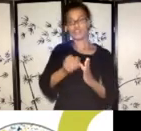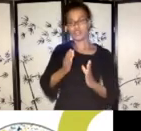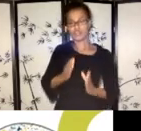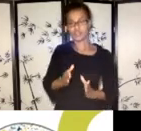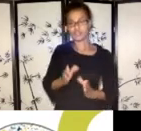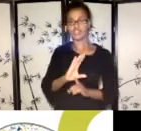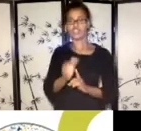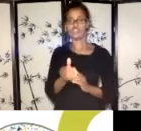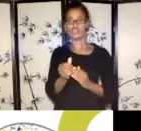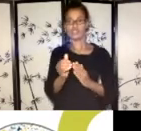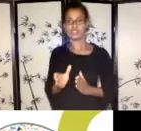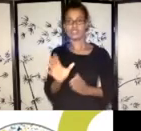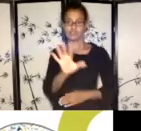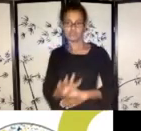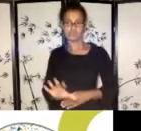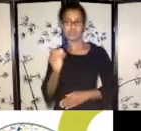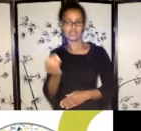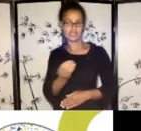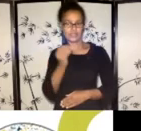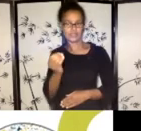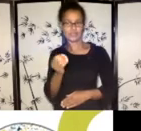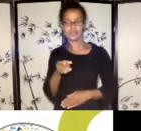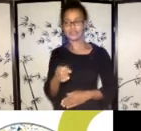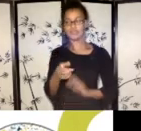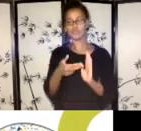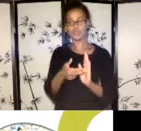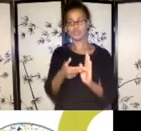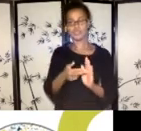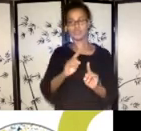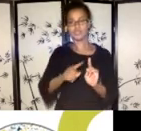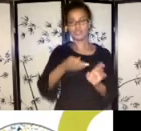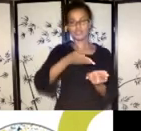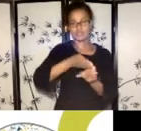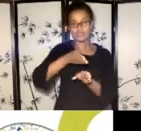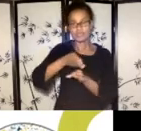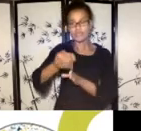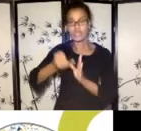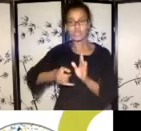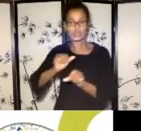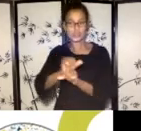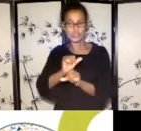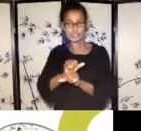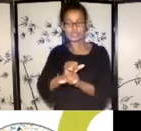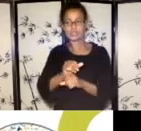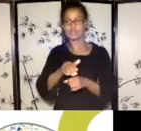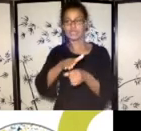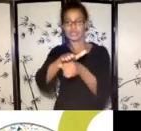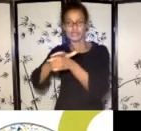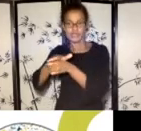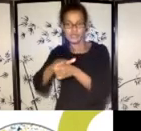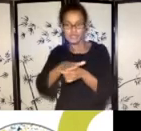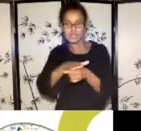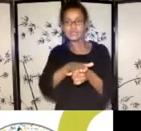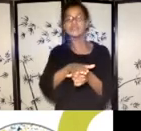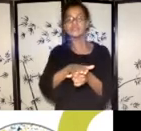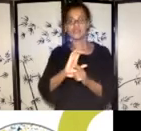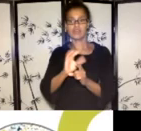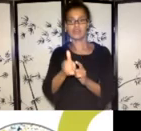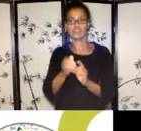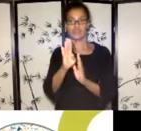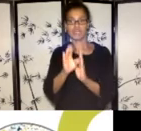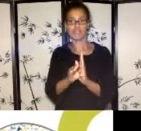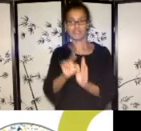They represent different disciplines, geographical and come from cultural diverse backgrounds.